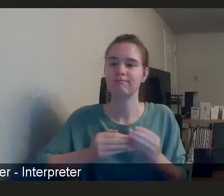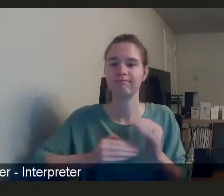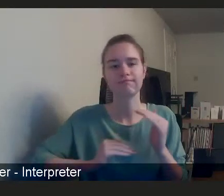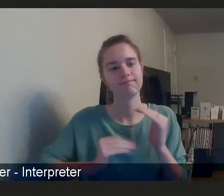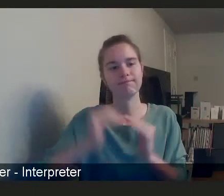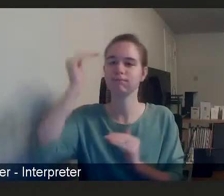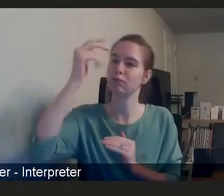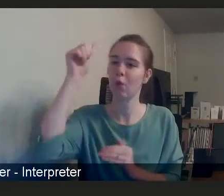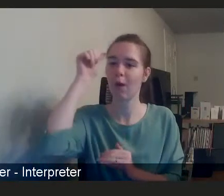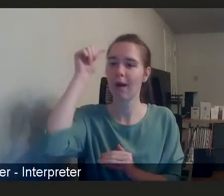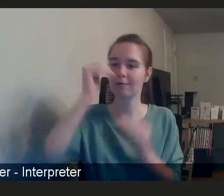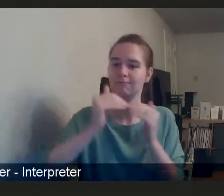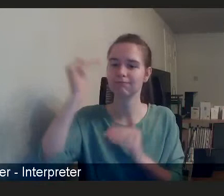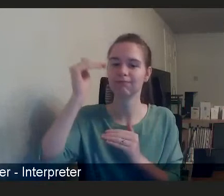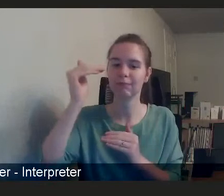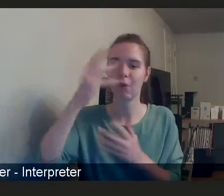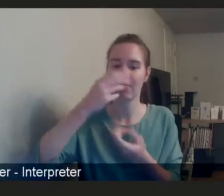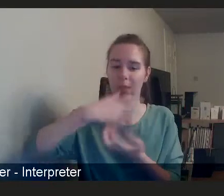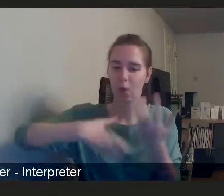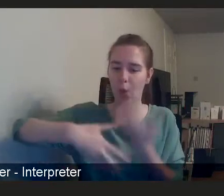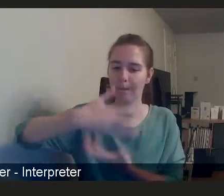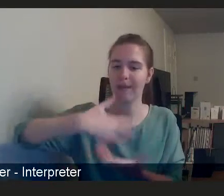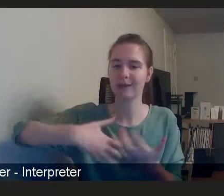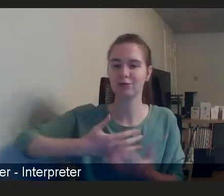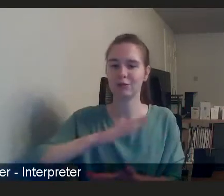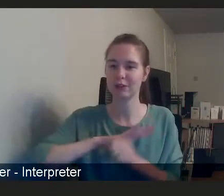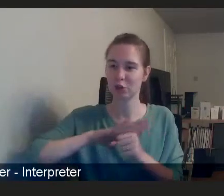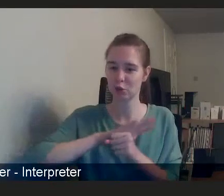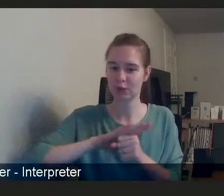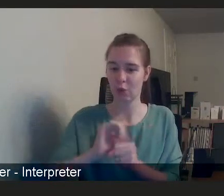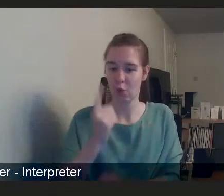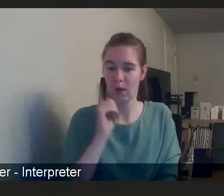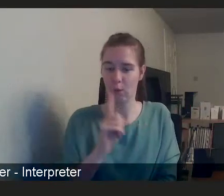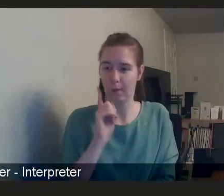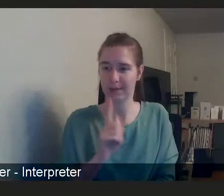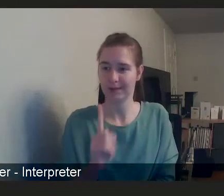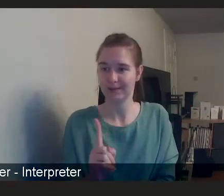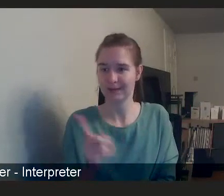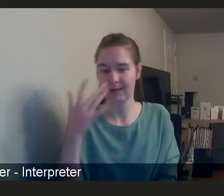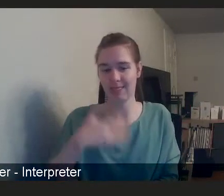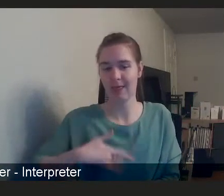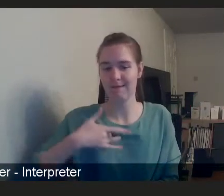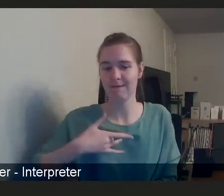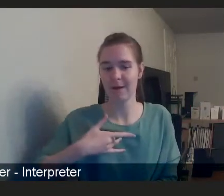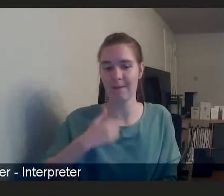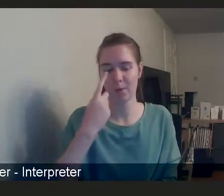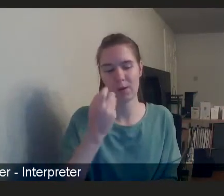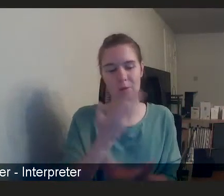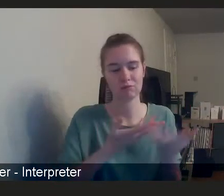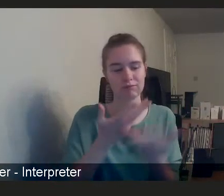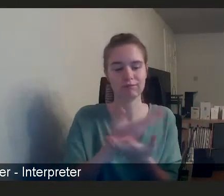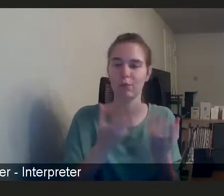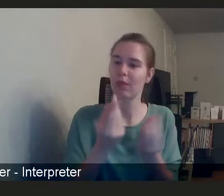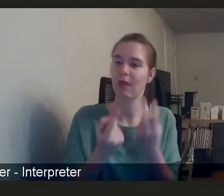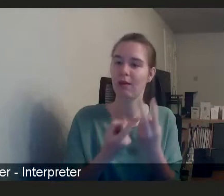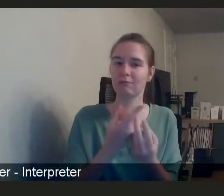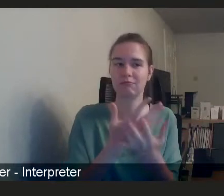of the cases that we deal with within just one woman. But yet we work with several women every day